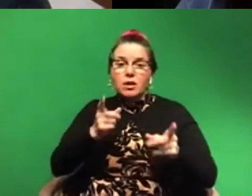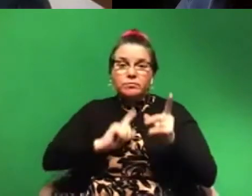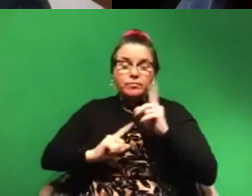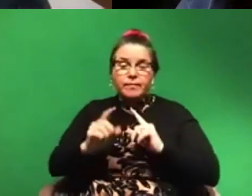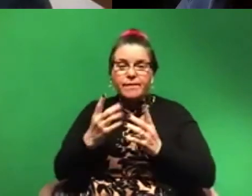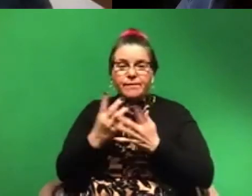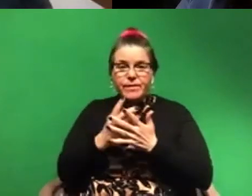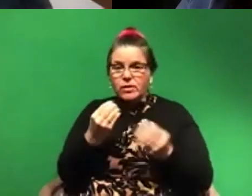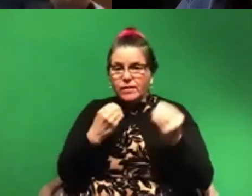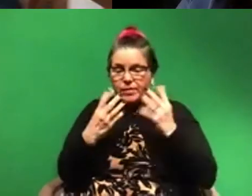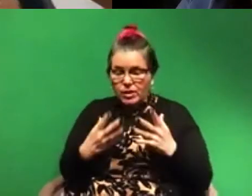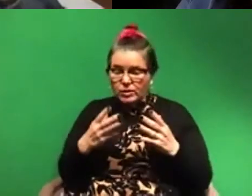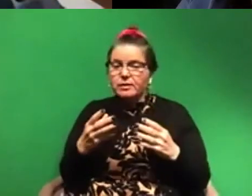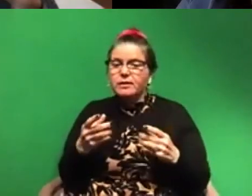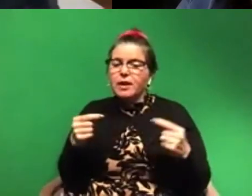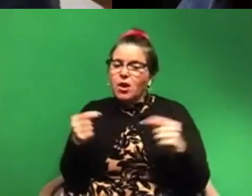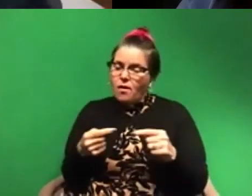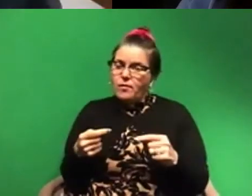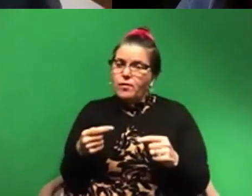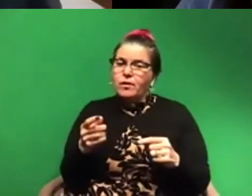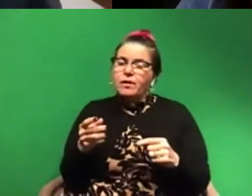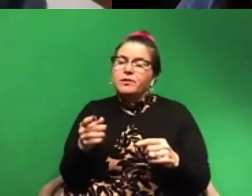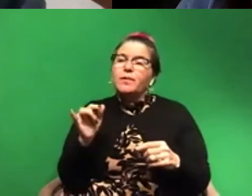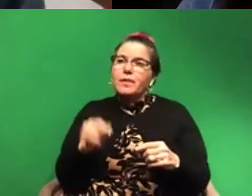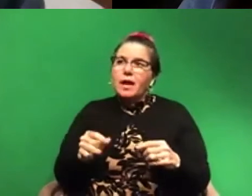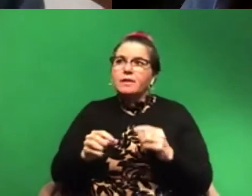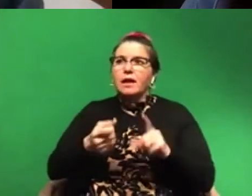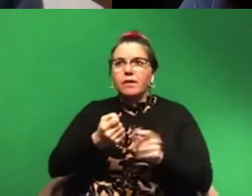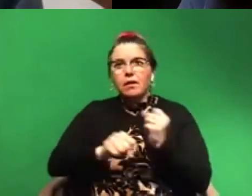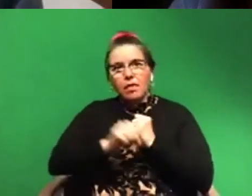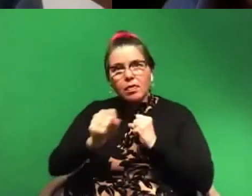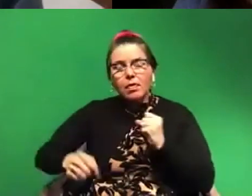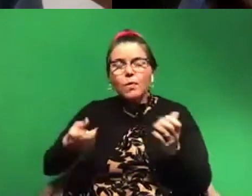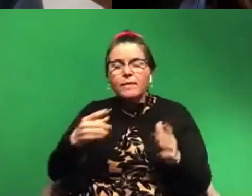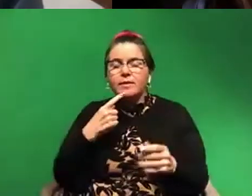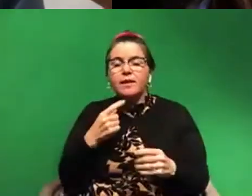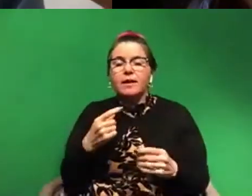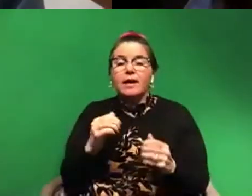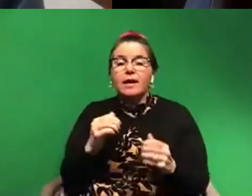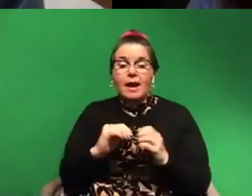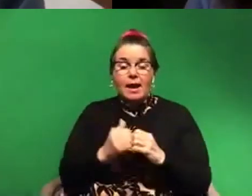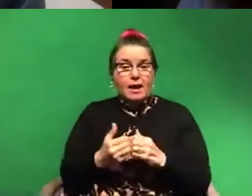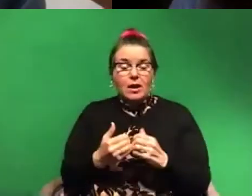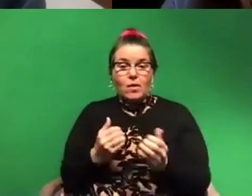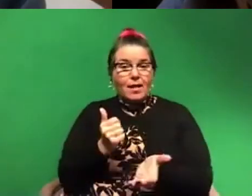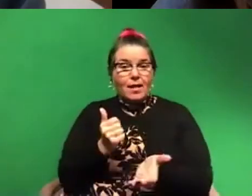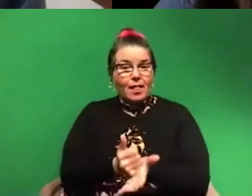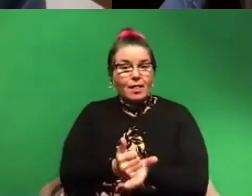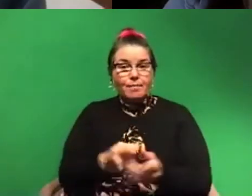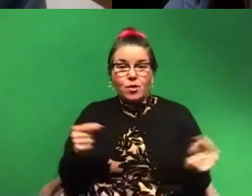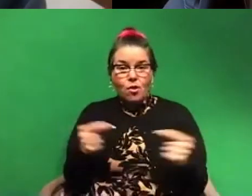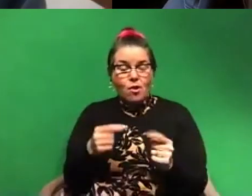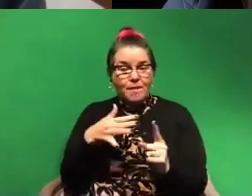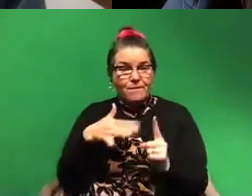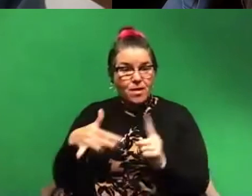can be really harmful. So that's a long way of saying one of the ways that, we can help or harm the environment is